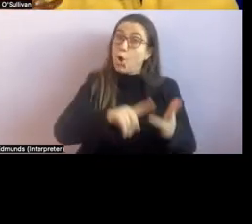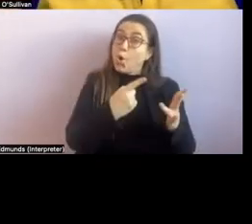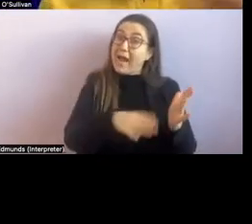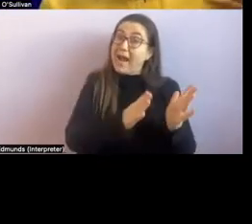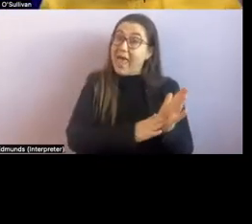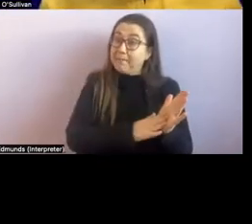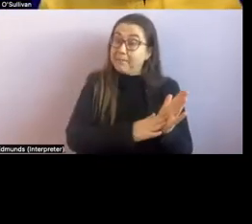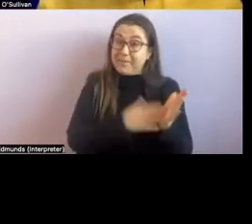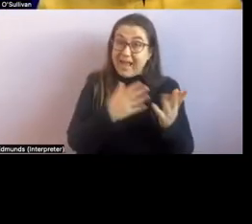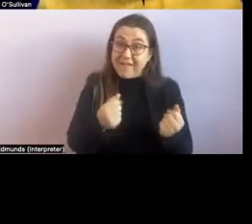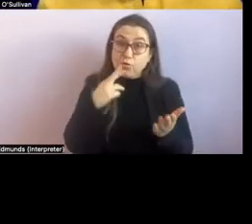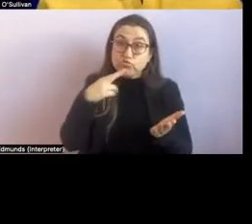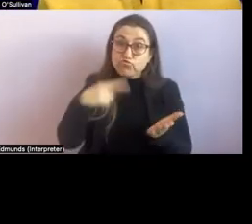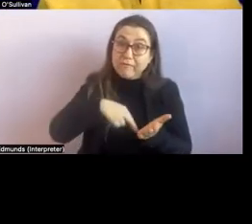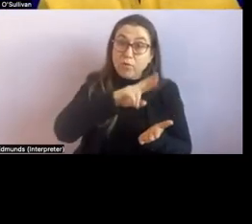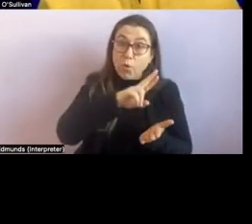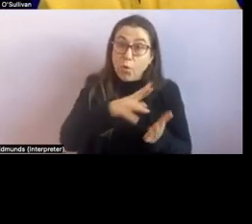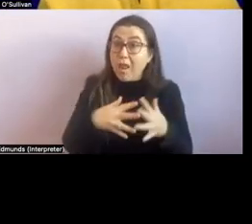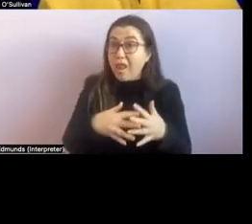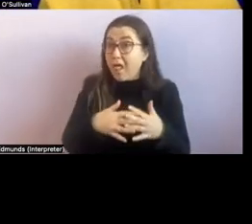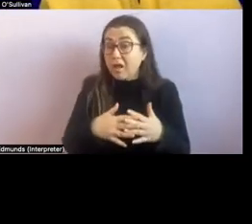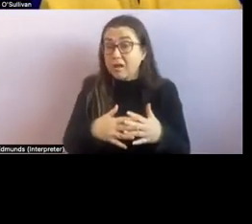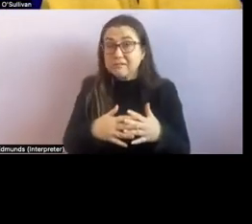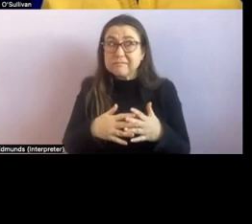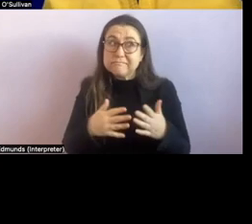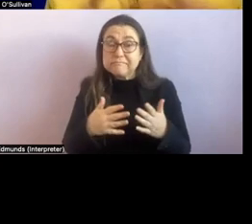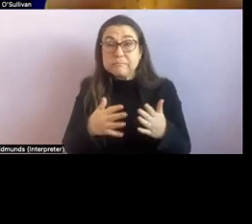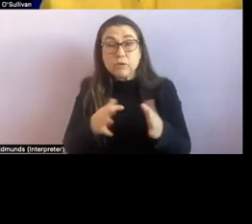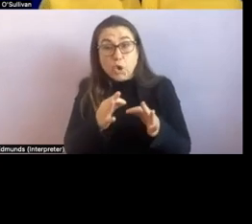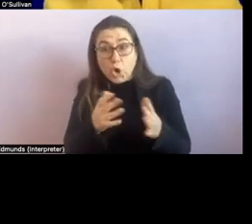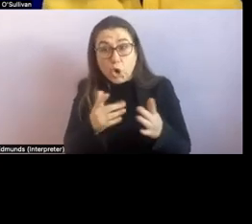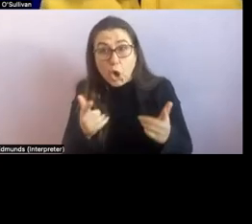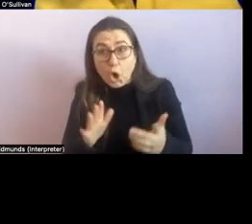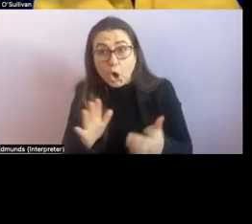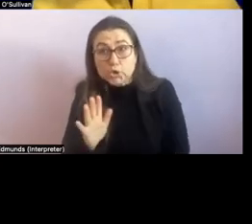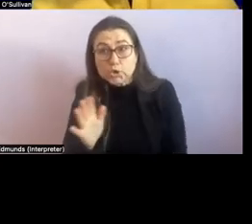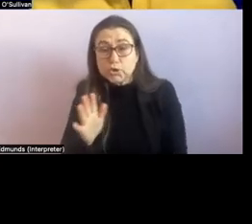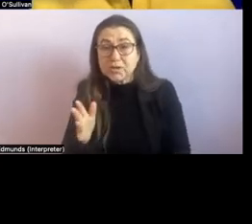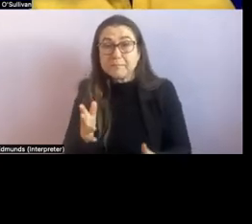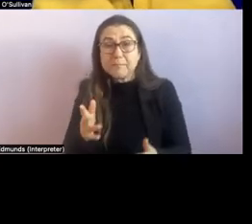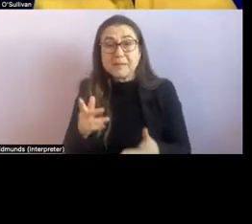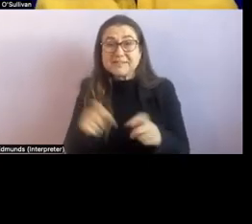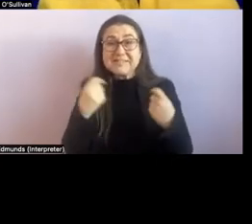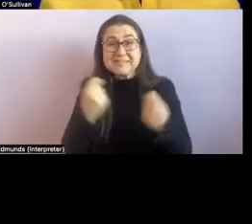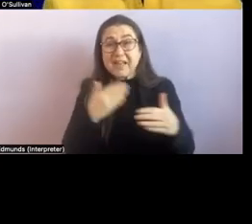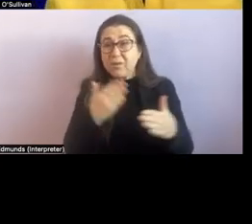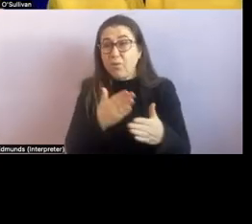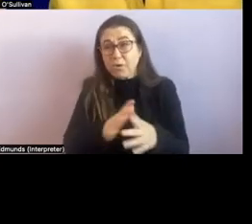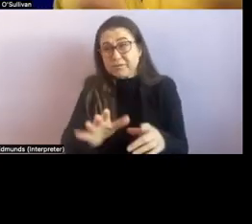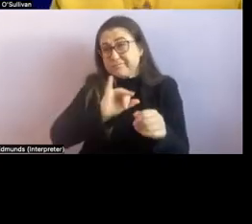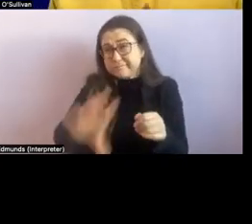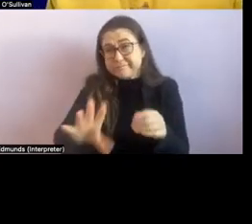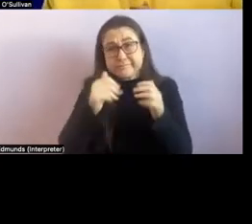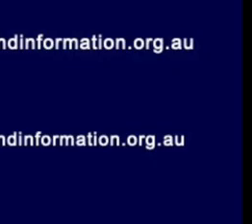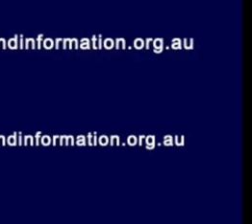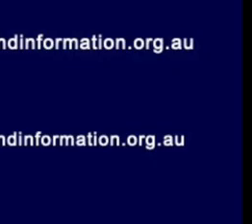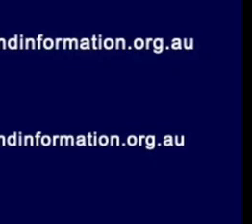terms of referrals to o ms um and is it's great to work together as a team for all the skills that we have